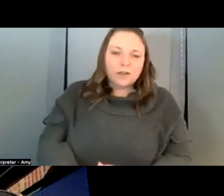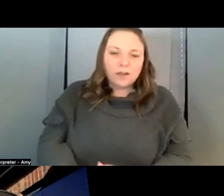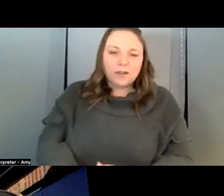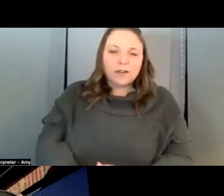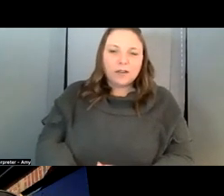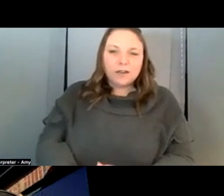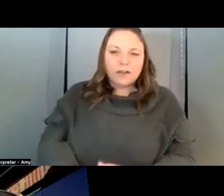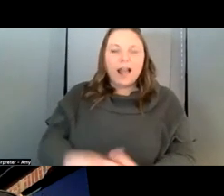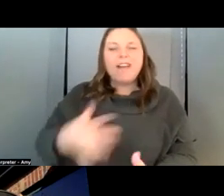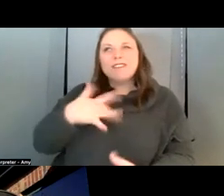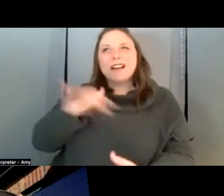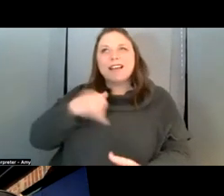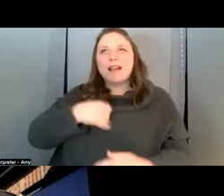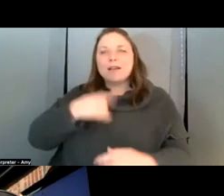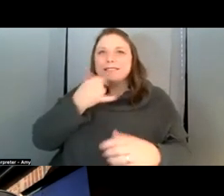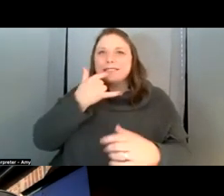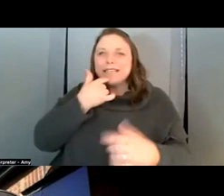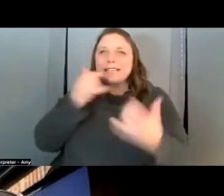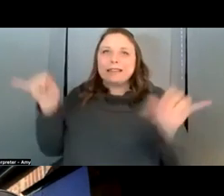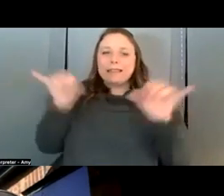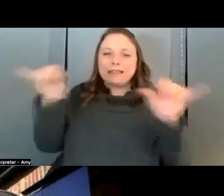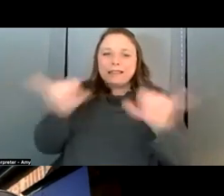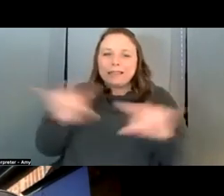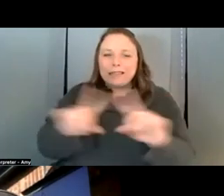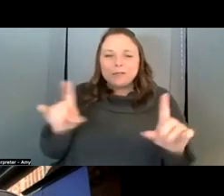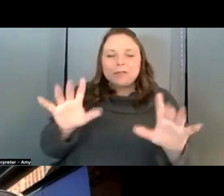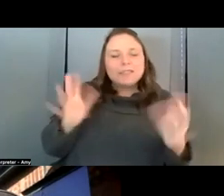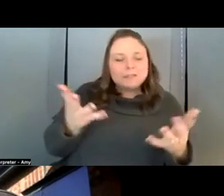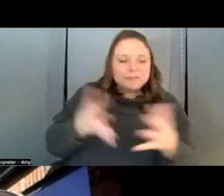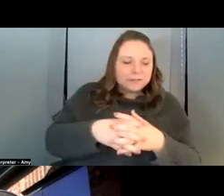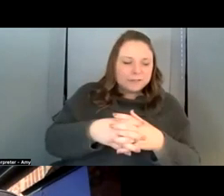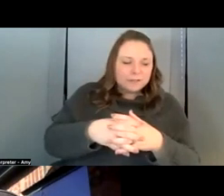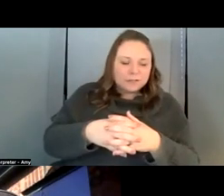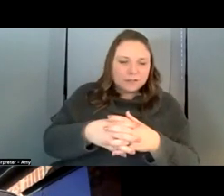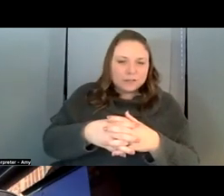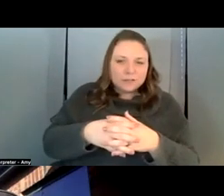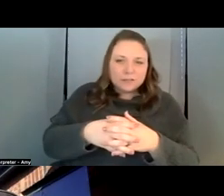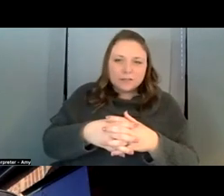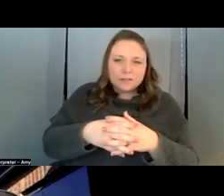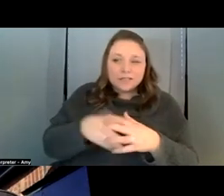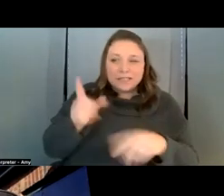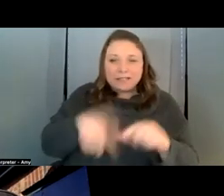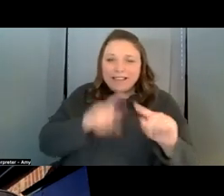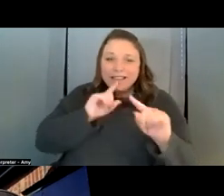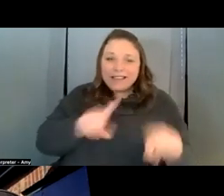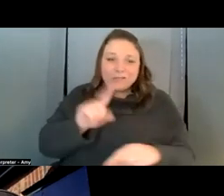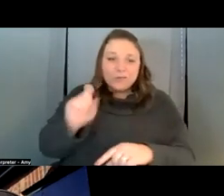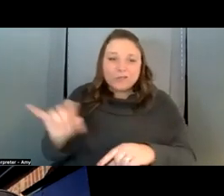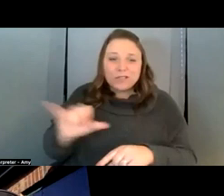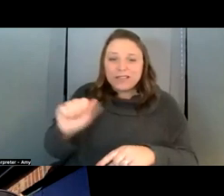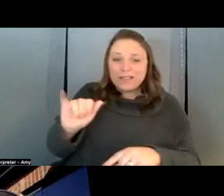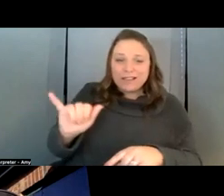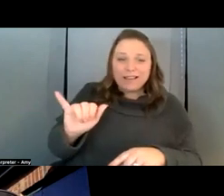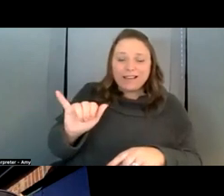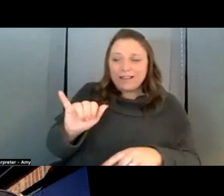circles but but you know you get into questions like artificial intelligence and you get into